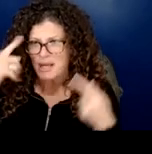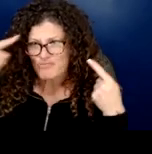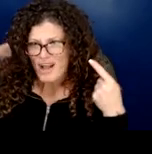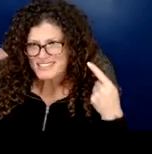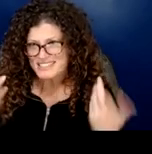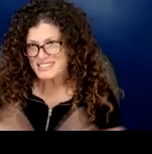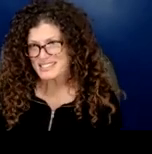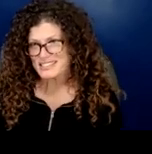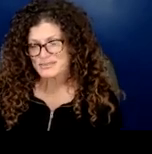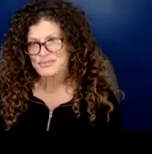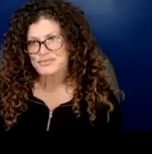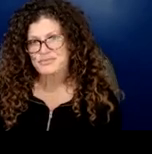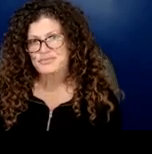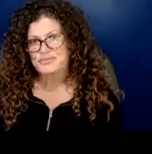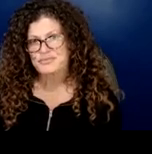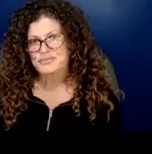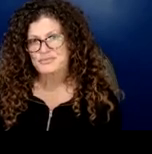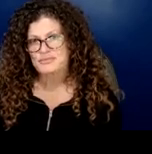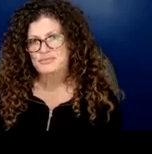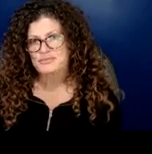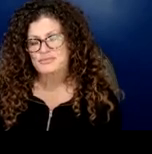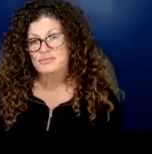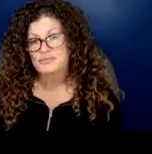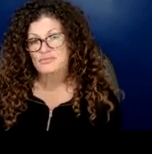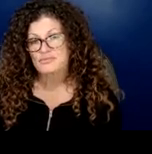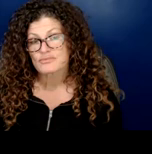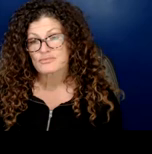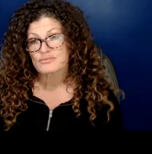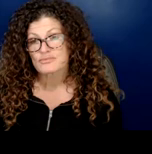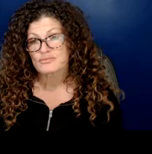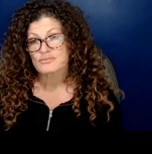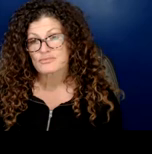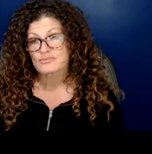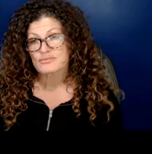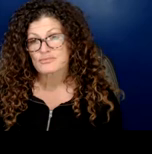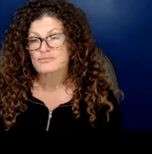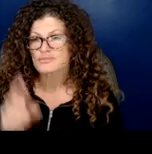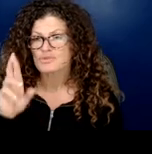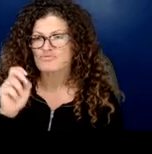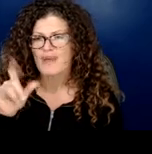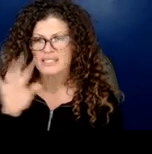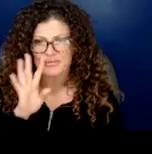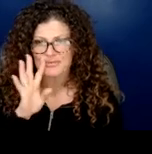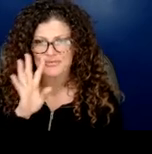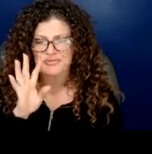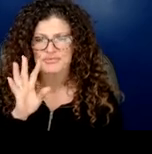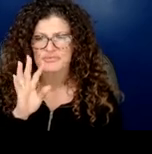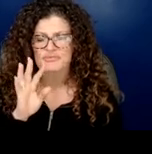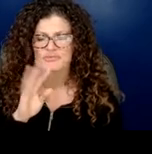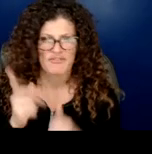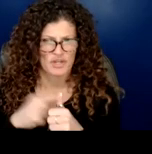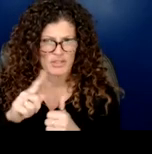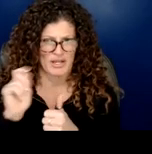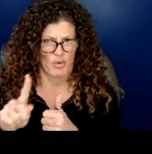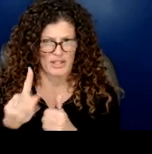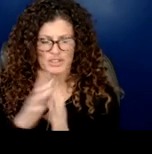yeah i also want so and here's a first time frame it with a question so i can understand if it would make